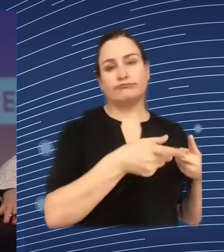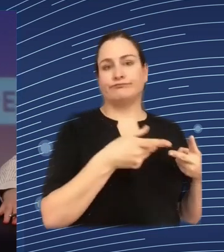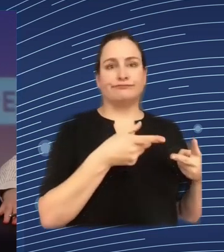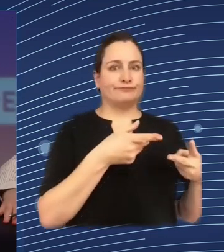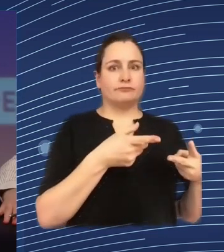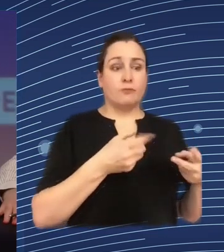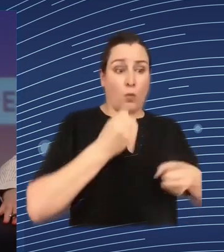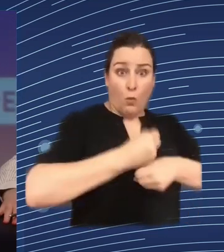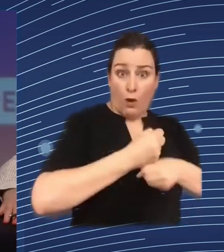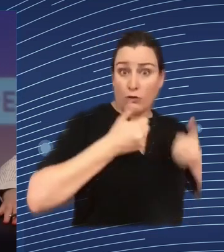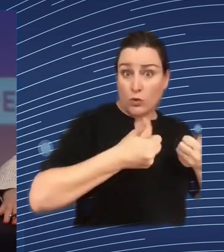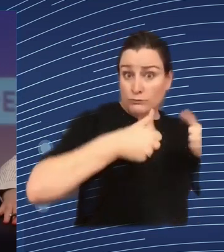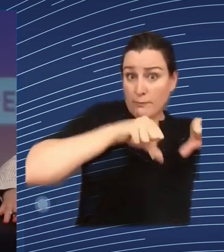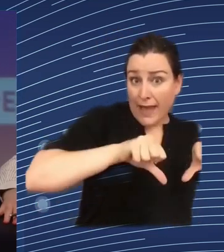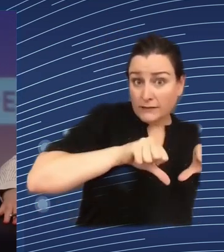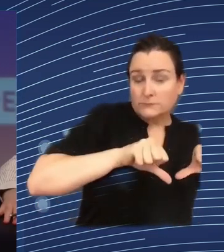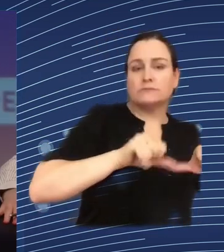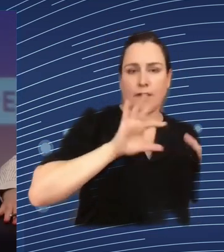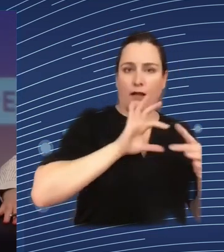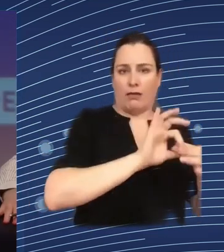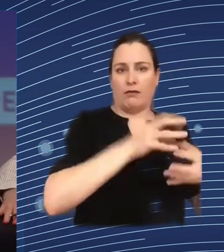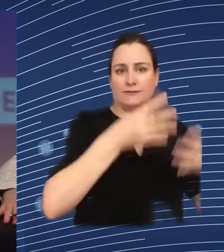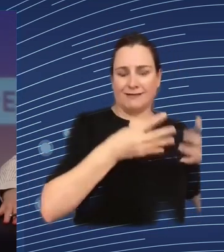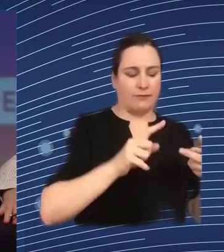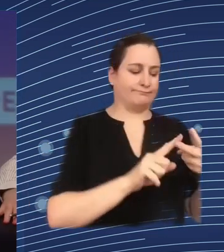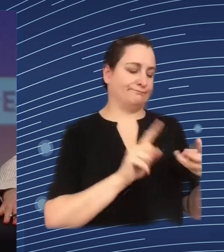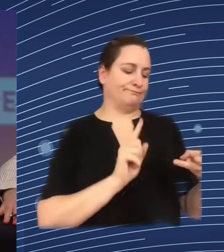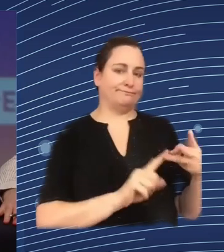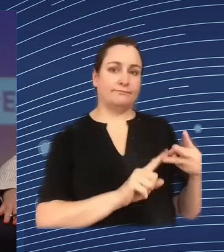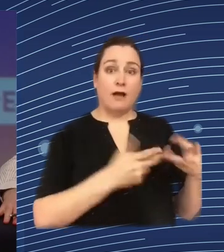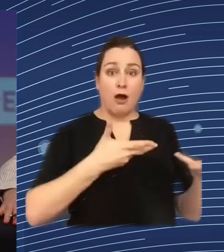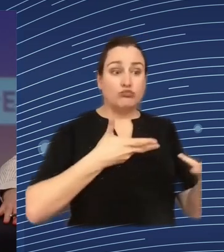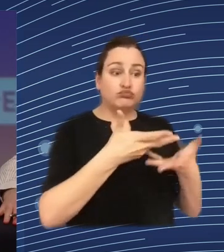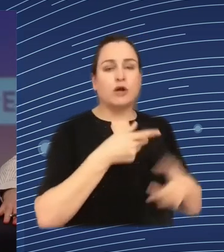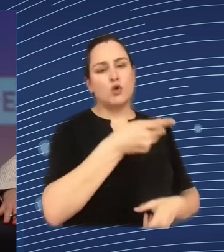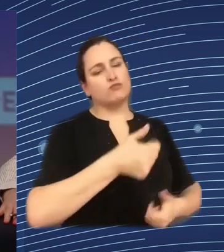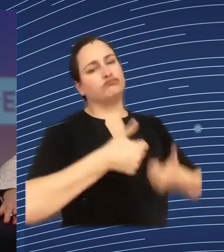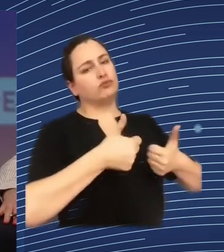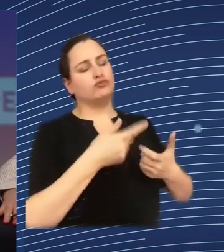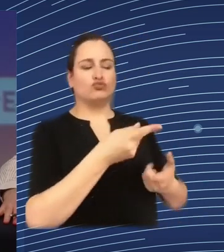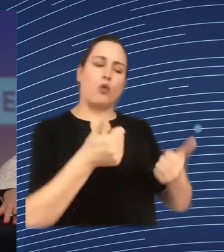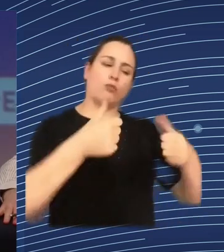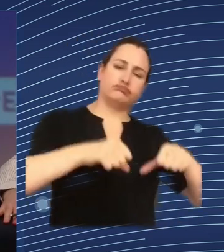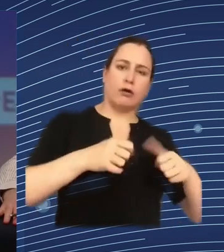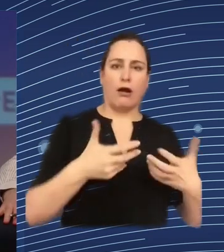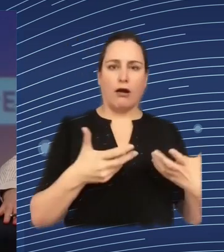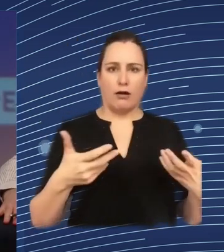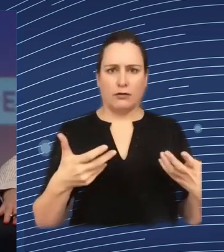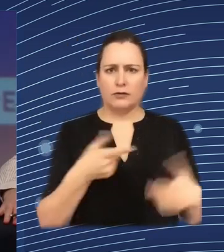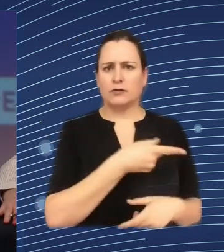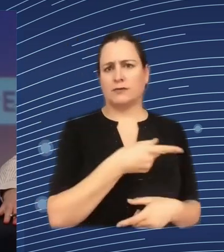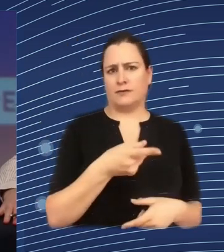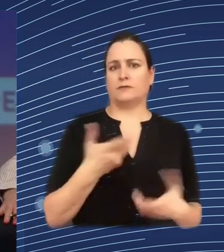and process analysis what had we find out Amazon employs between 1